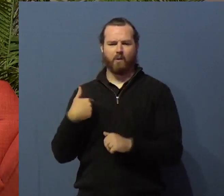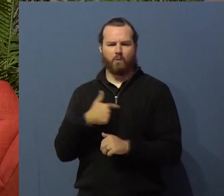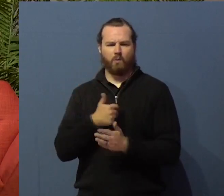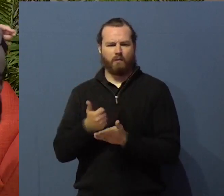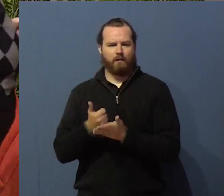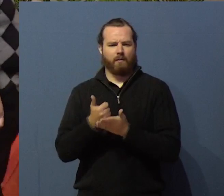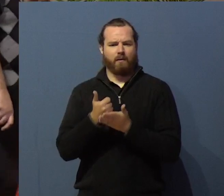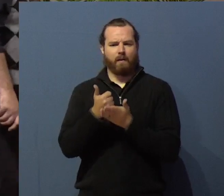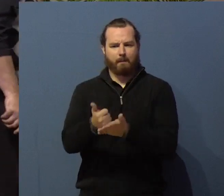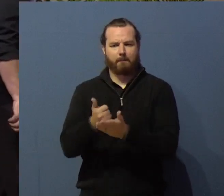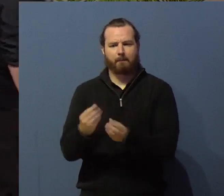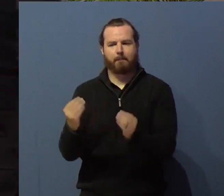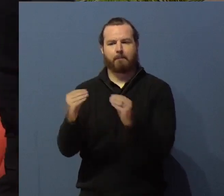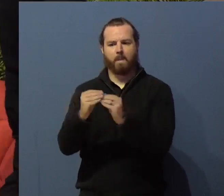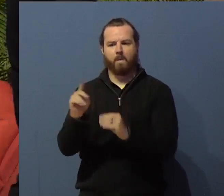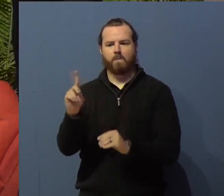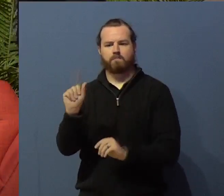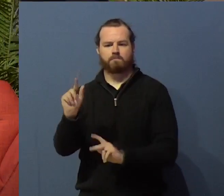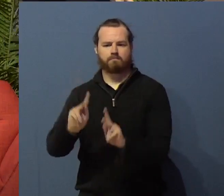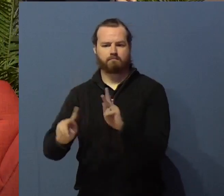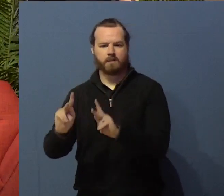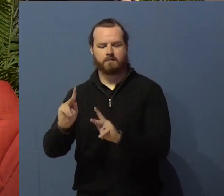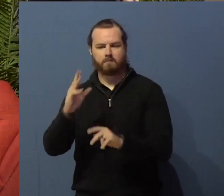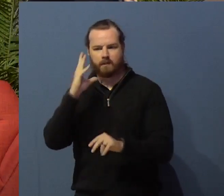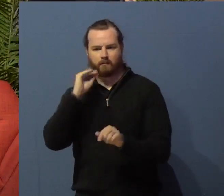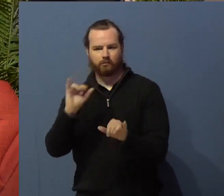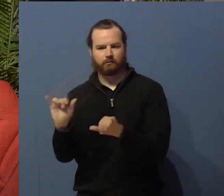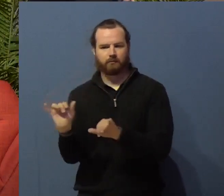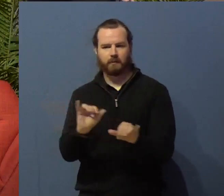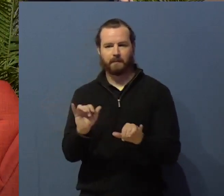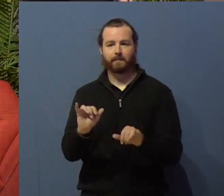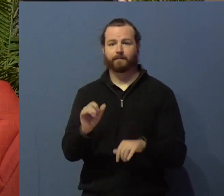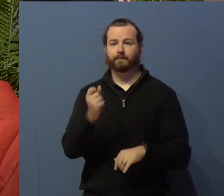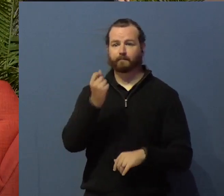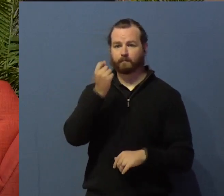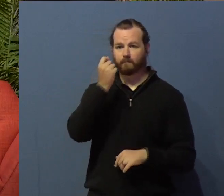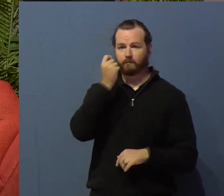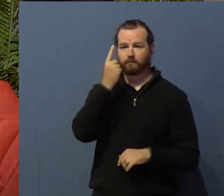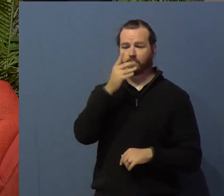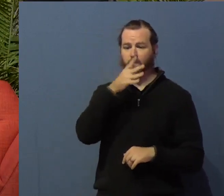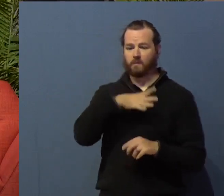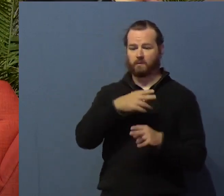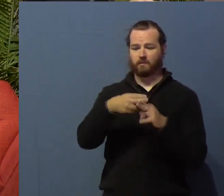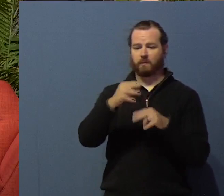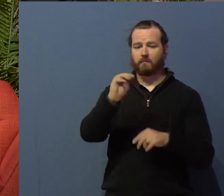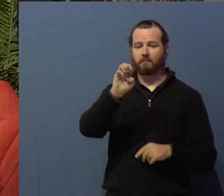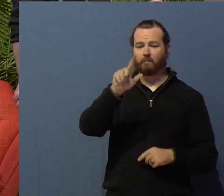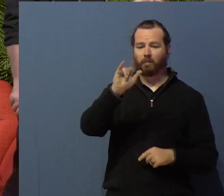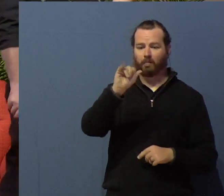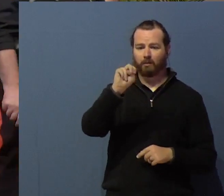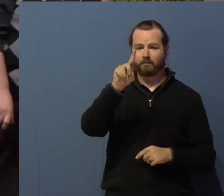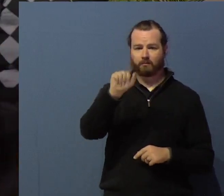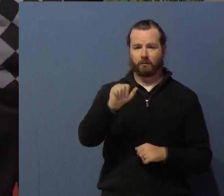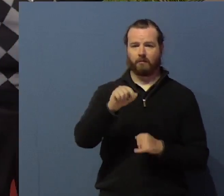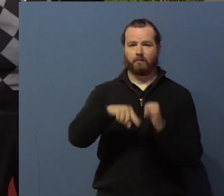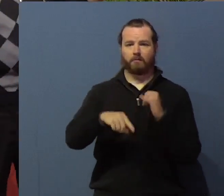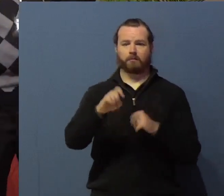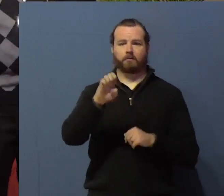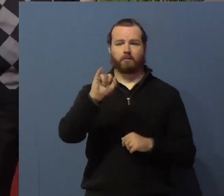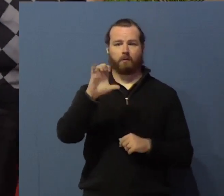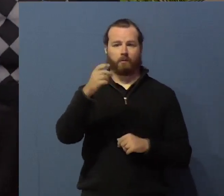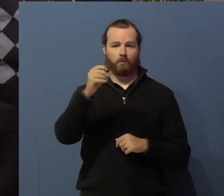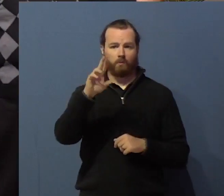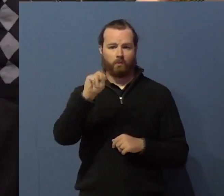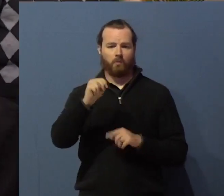Here's the start of it. This is from Melinda Eichhorn from Gordon College. She wrote a wonderful paper about listening to the